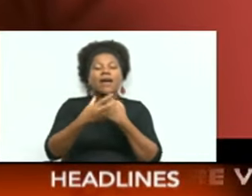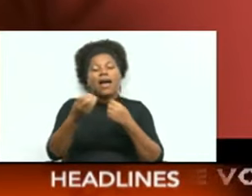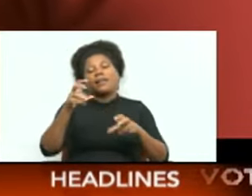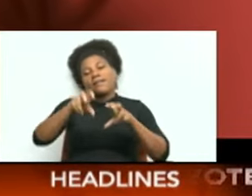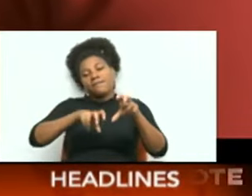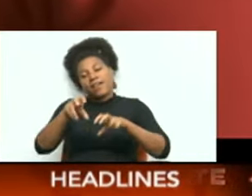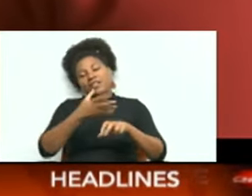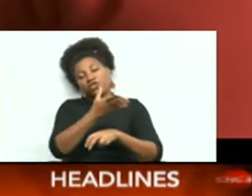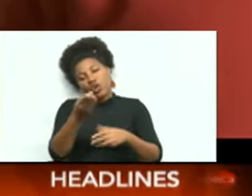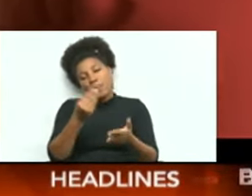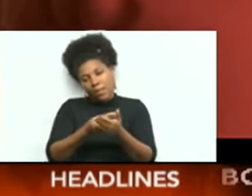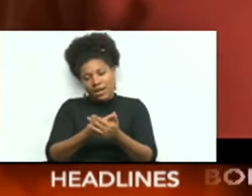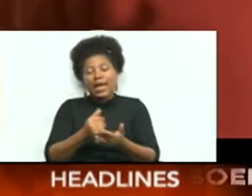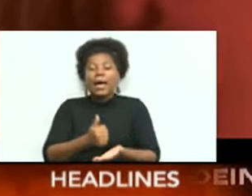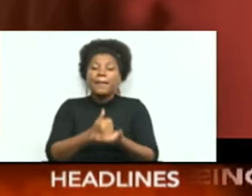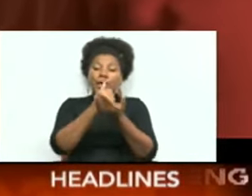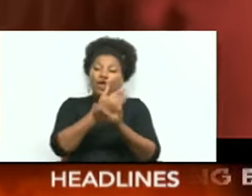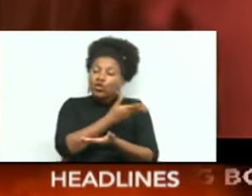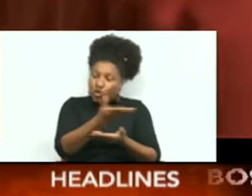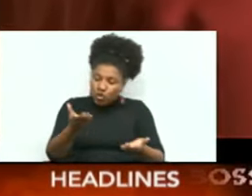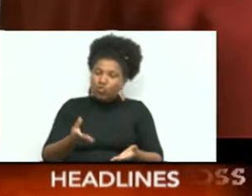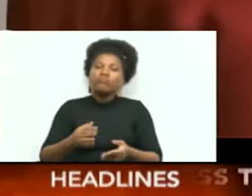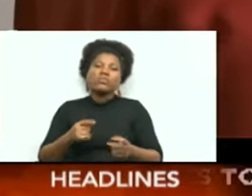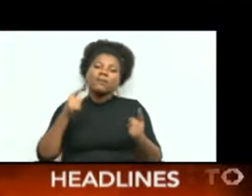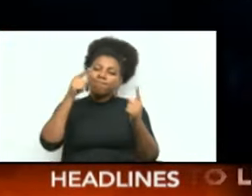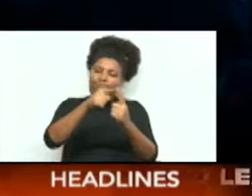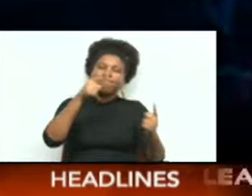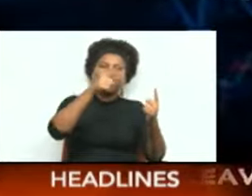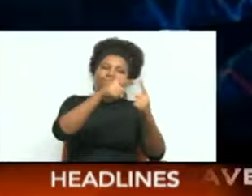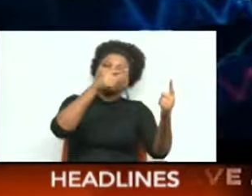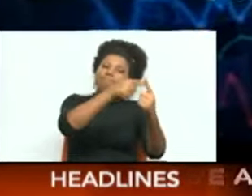helping you to achieve your short- and long-term goals.